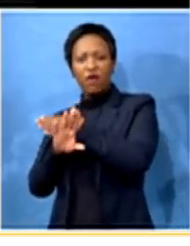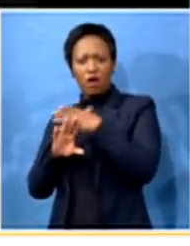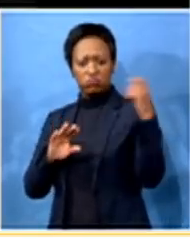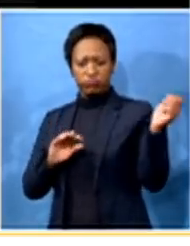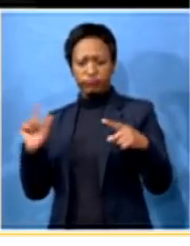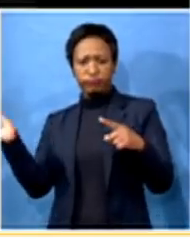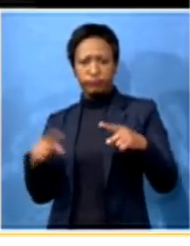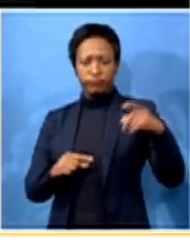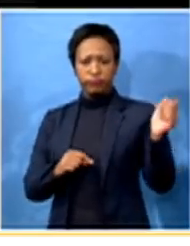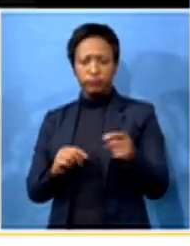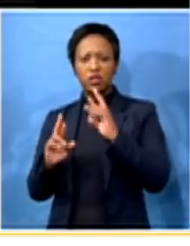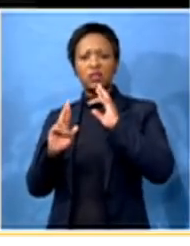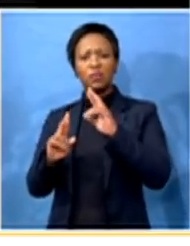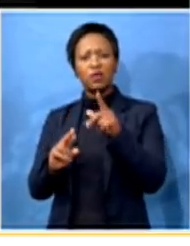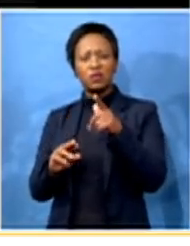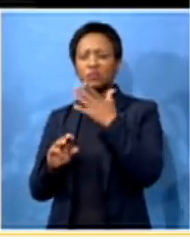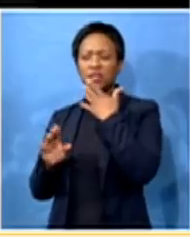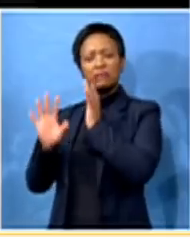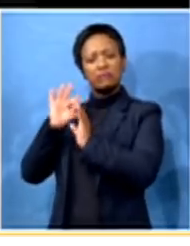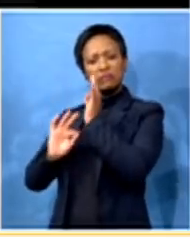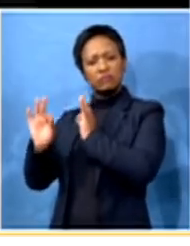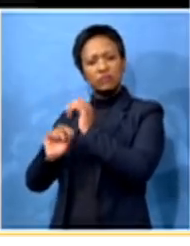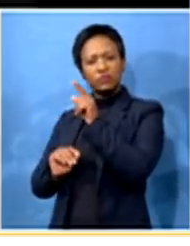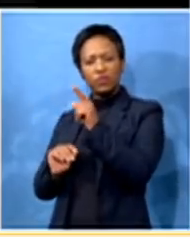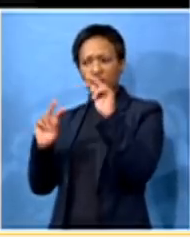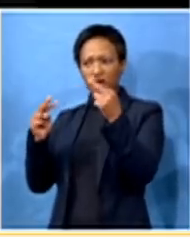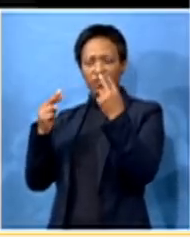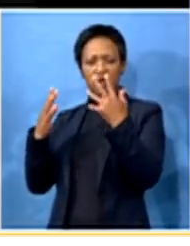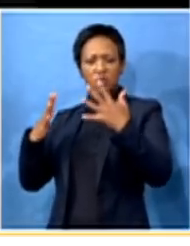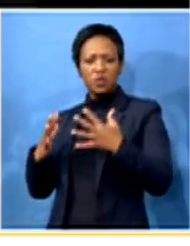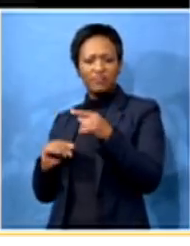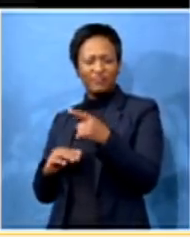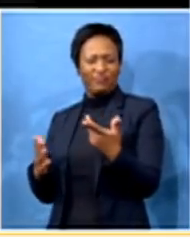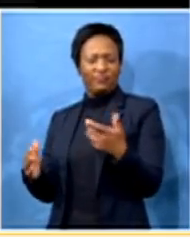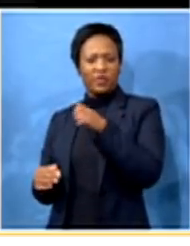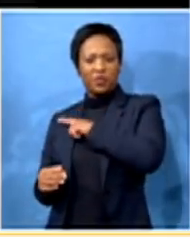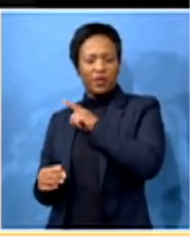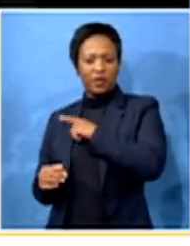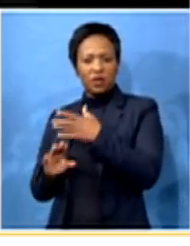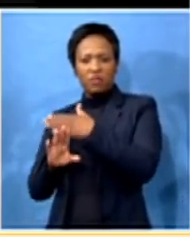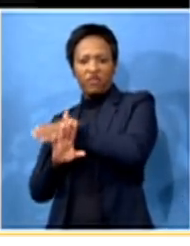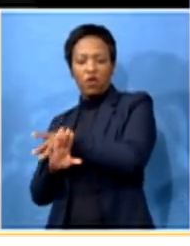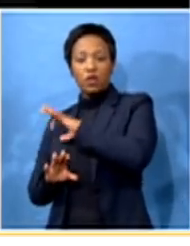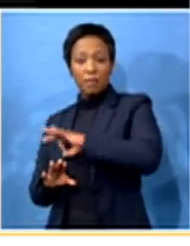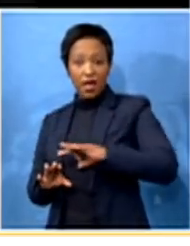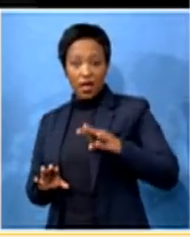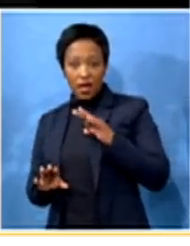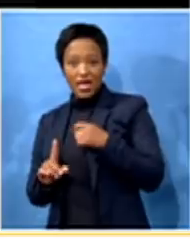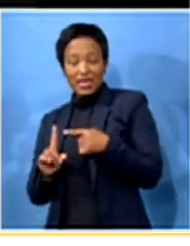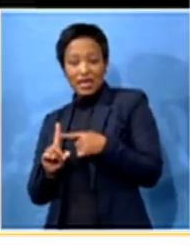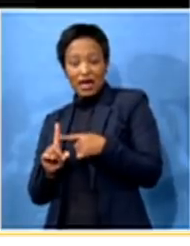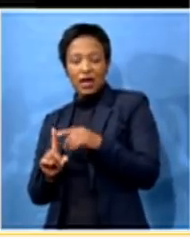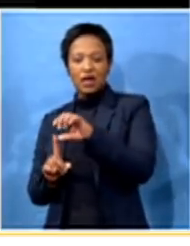society. But could you just explain to the viewers out there why the former Etteguini mayor, Zandile Kumete,